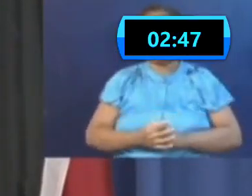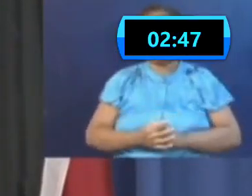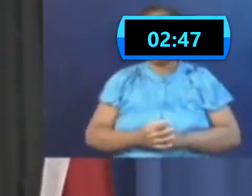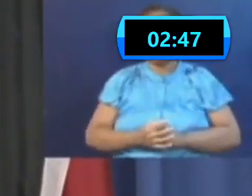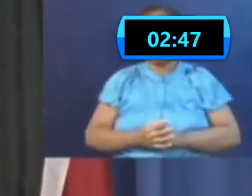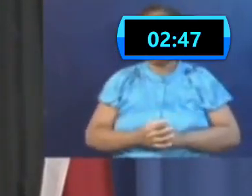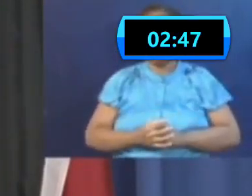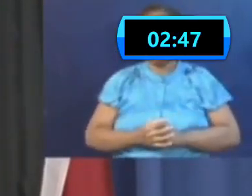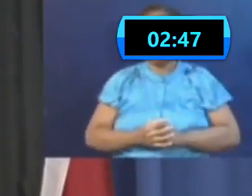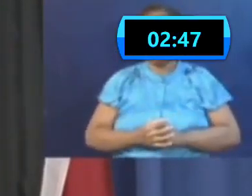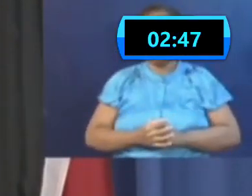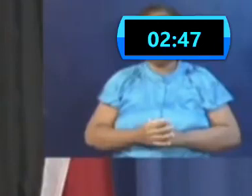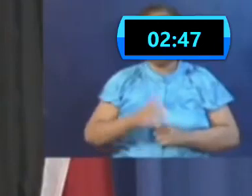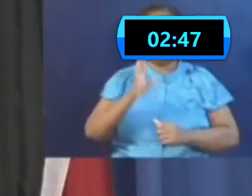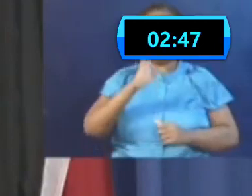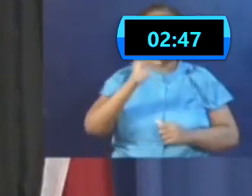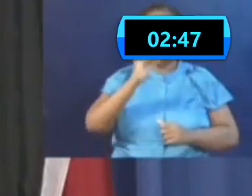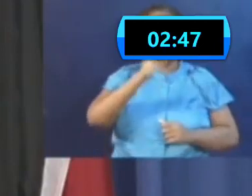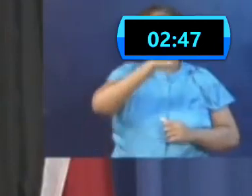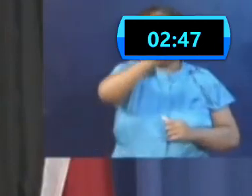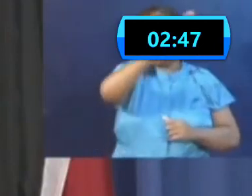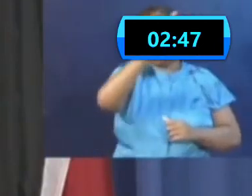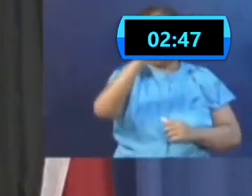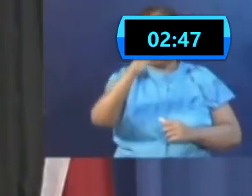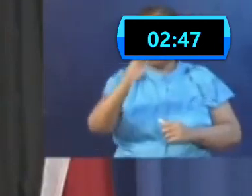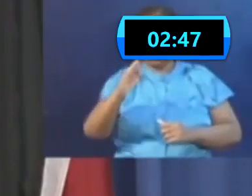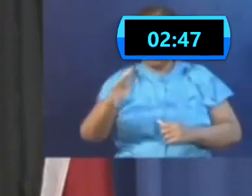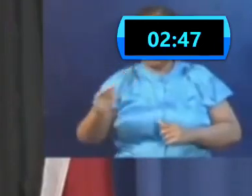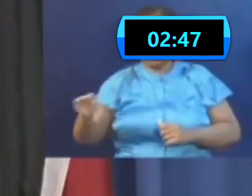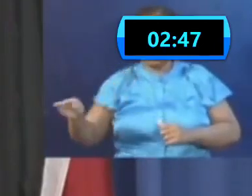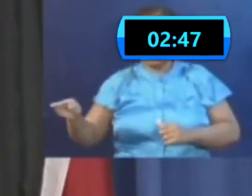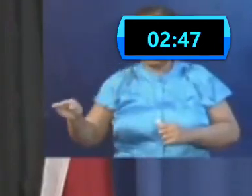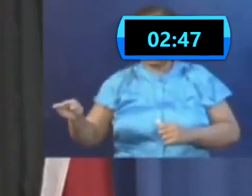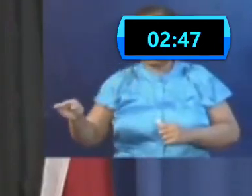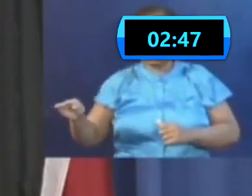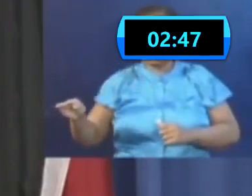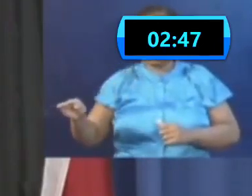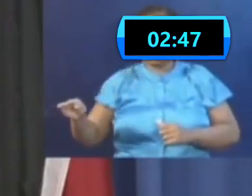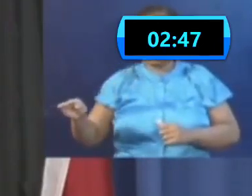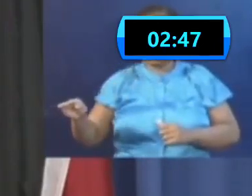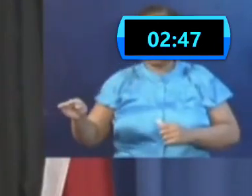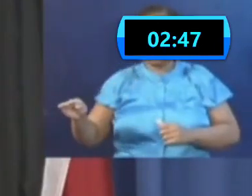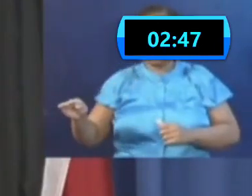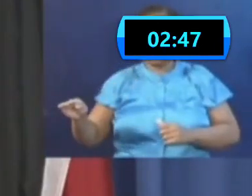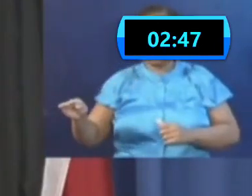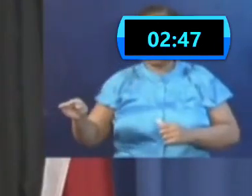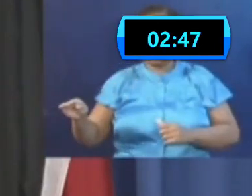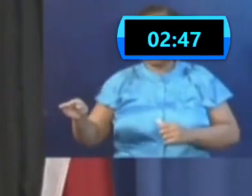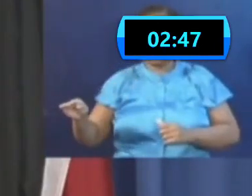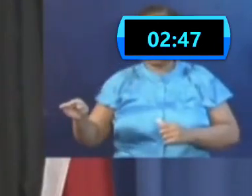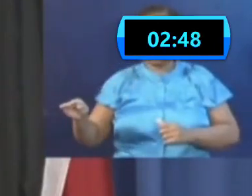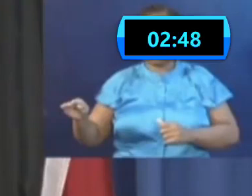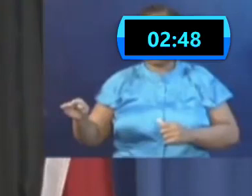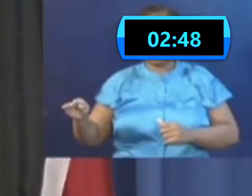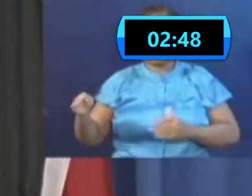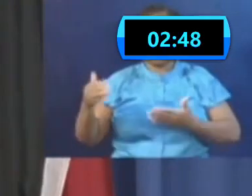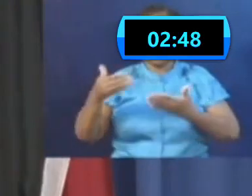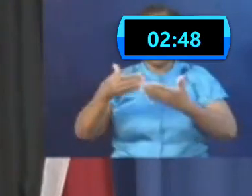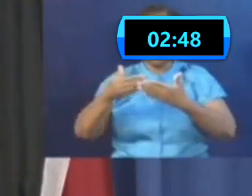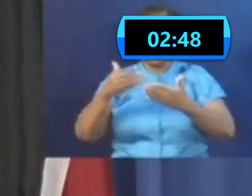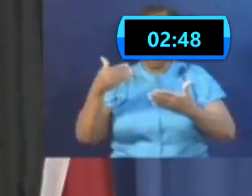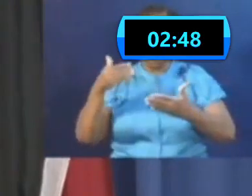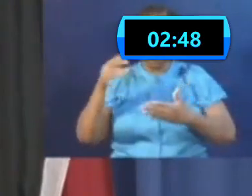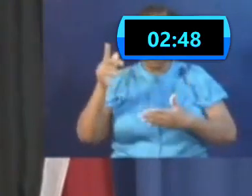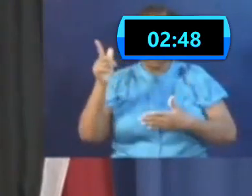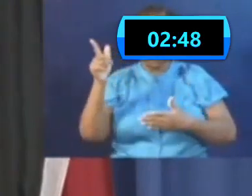what we have noted so far, and the dates before the 21st going forward, our epidemiological curve has so far